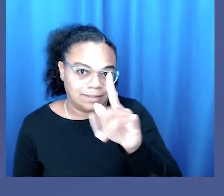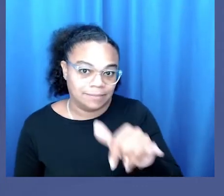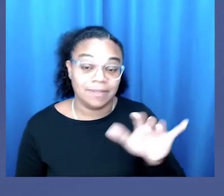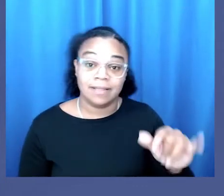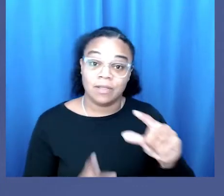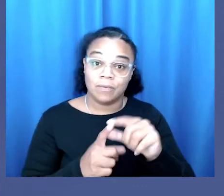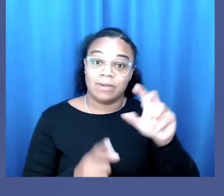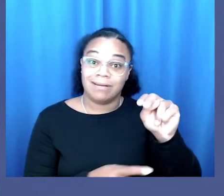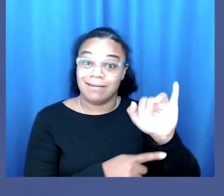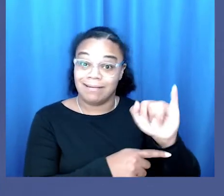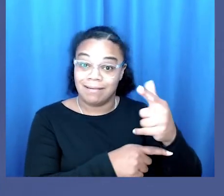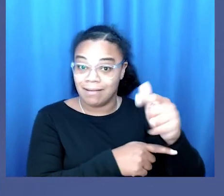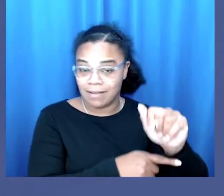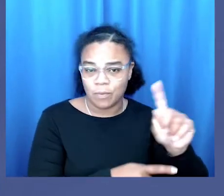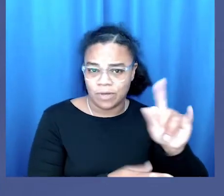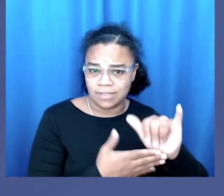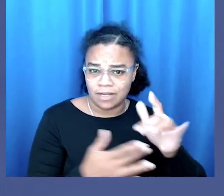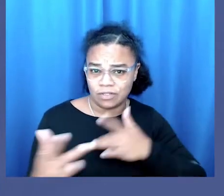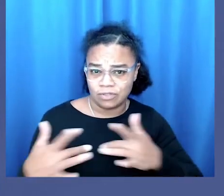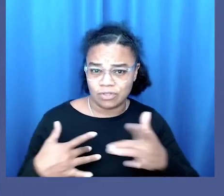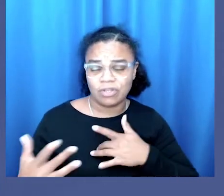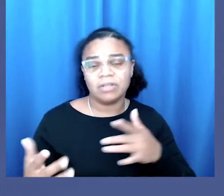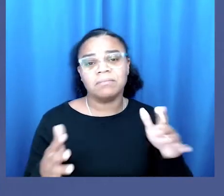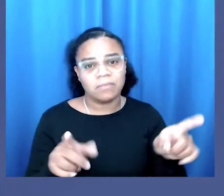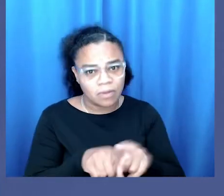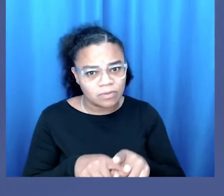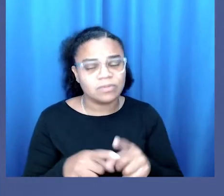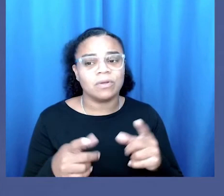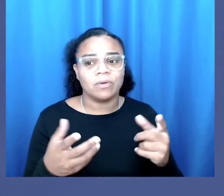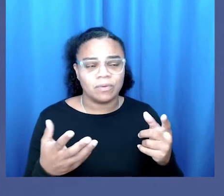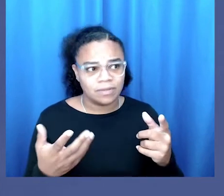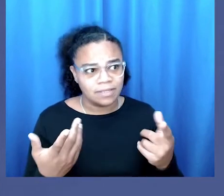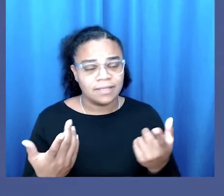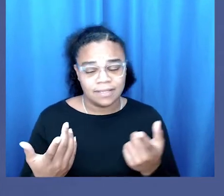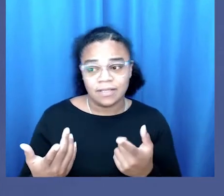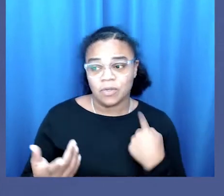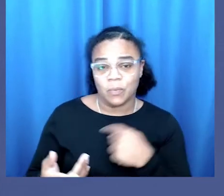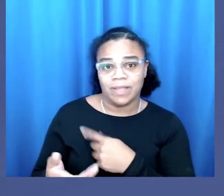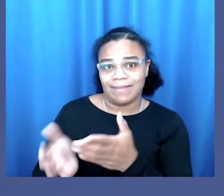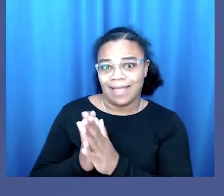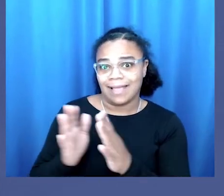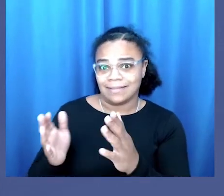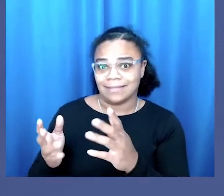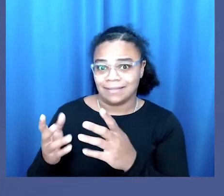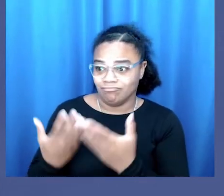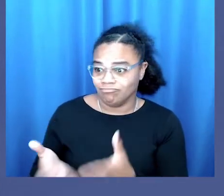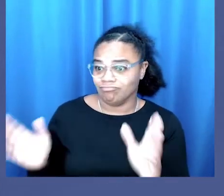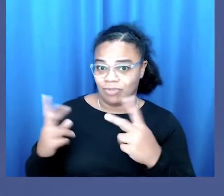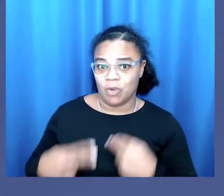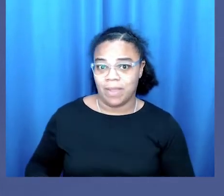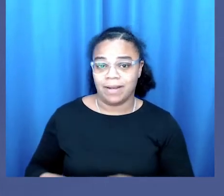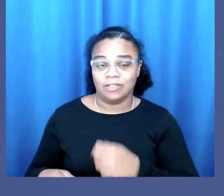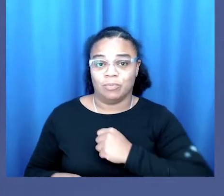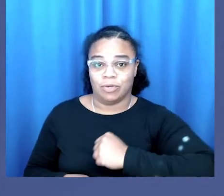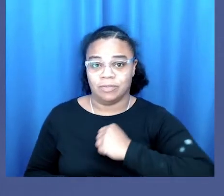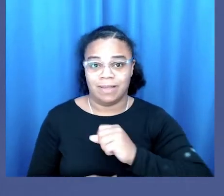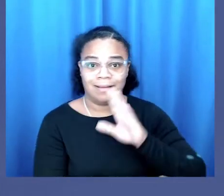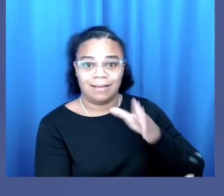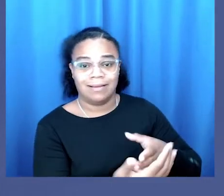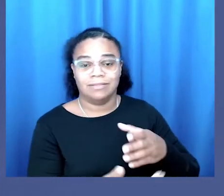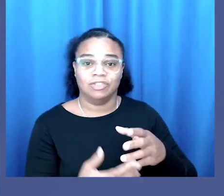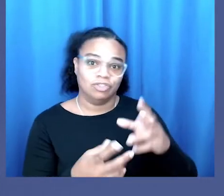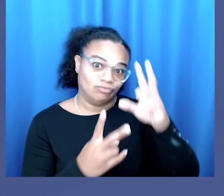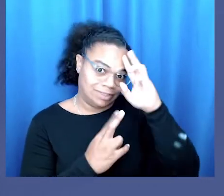Where the word nigga is concerned, similar appeals to humanity have been called out as part of the pushback against respectability politics.